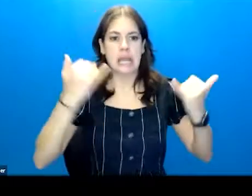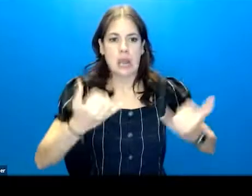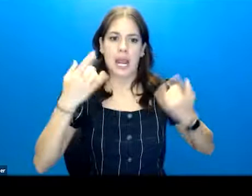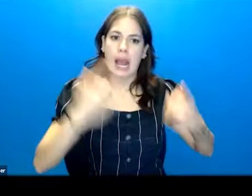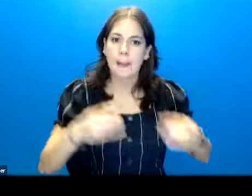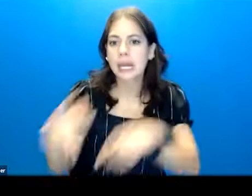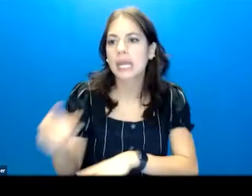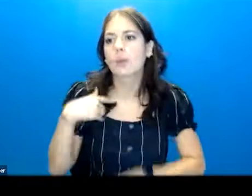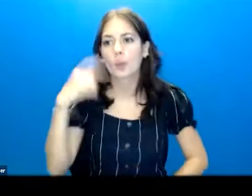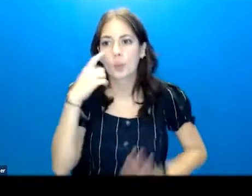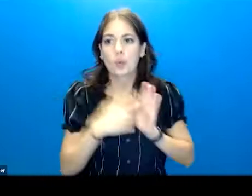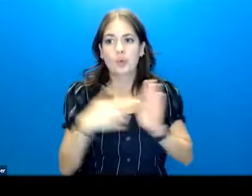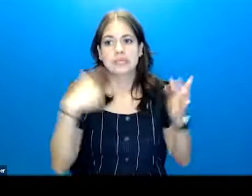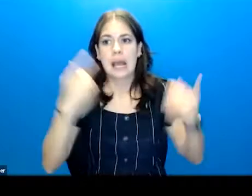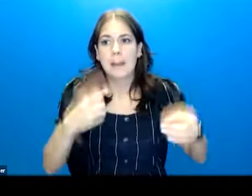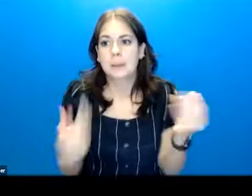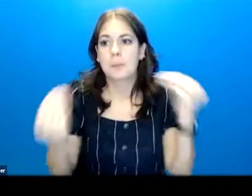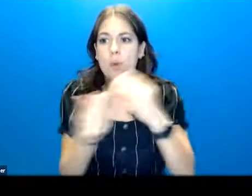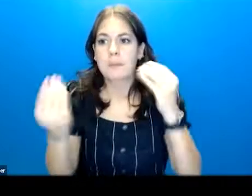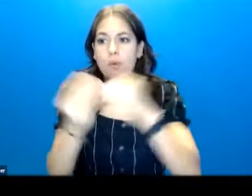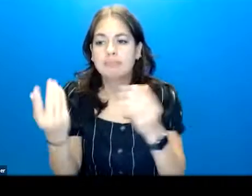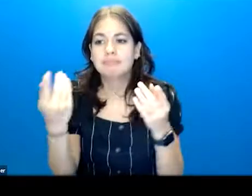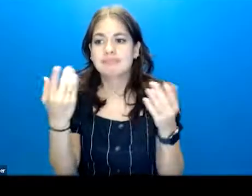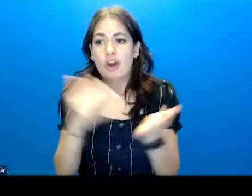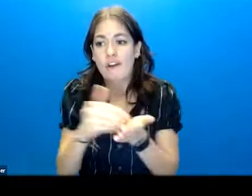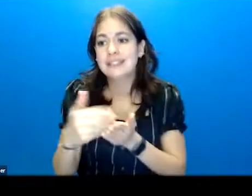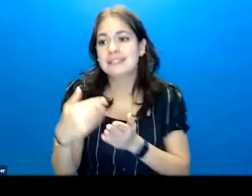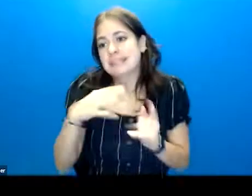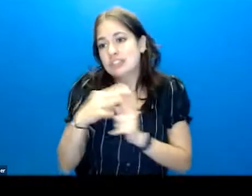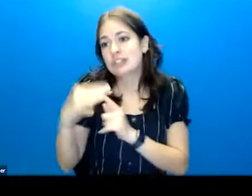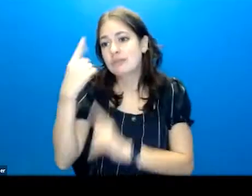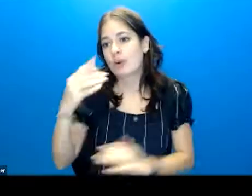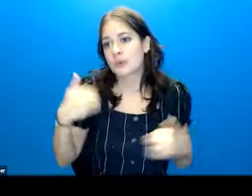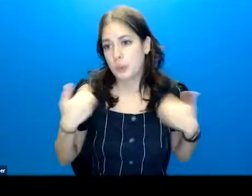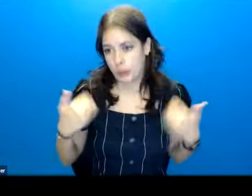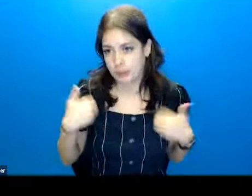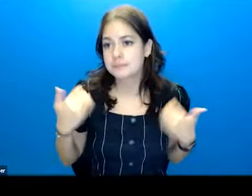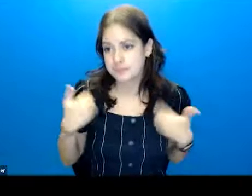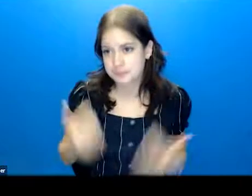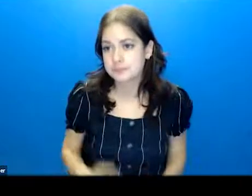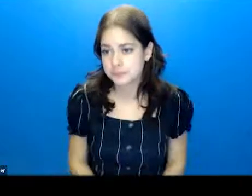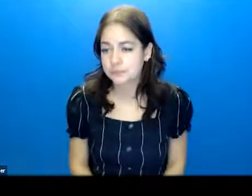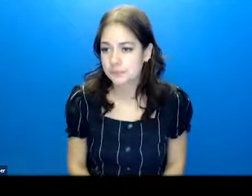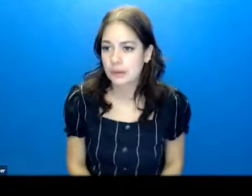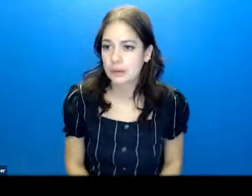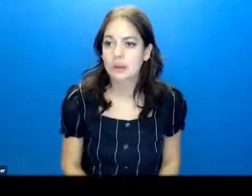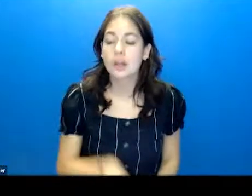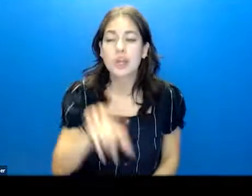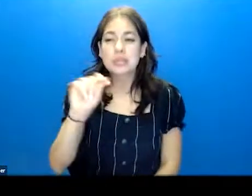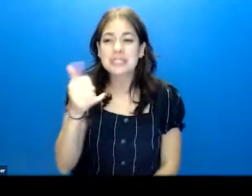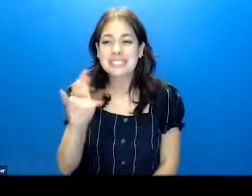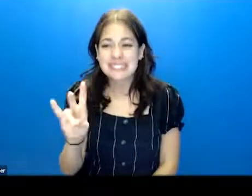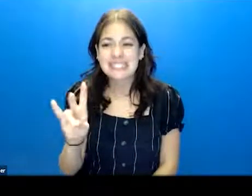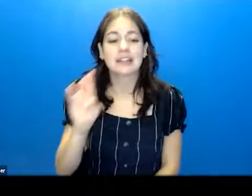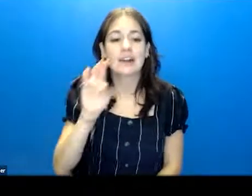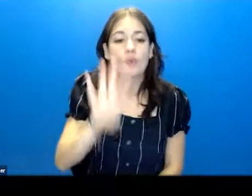that it's happening more often, particularly in youth. In 2017, there